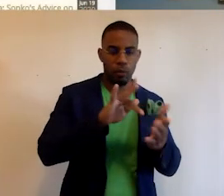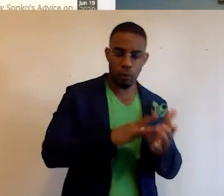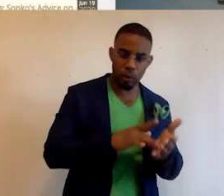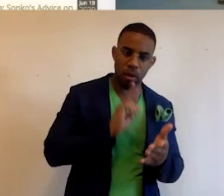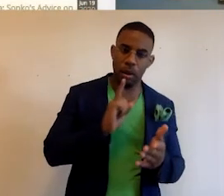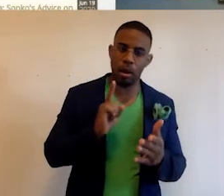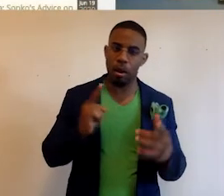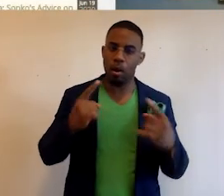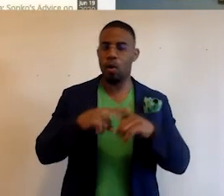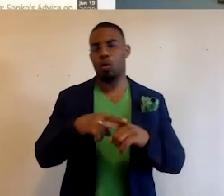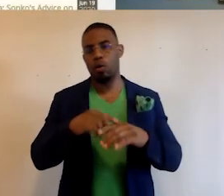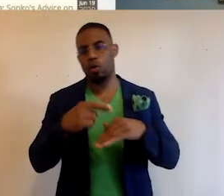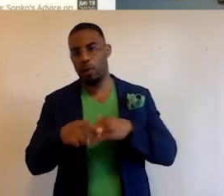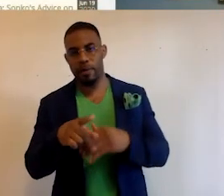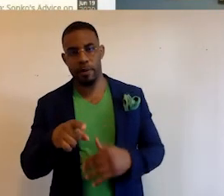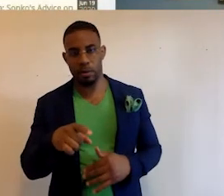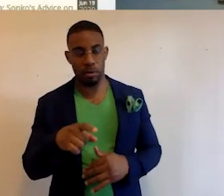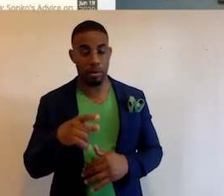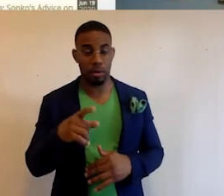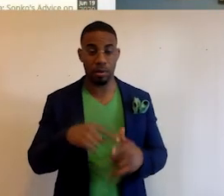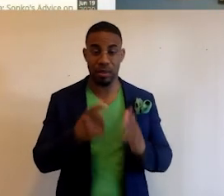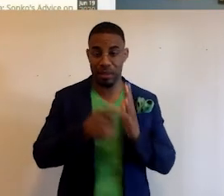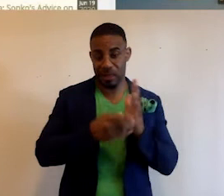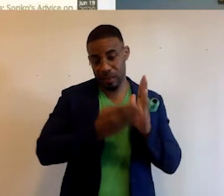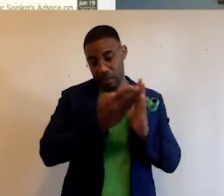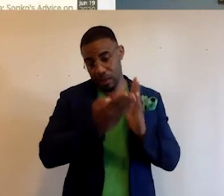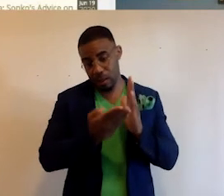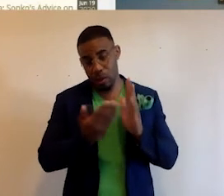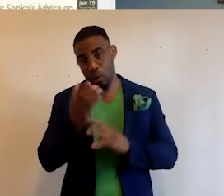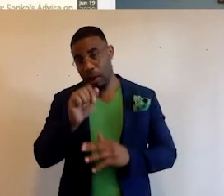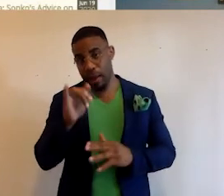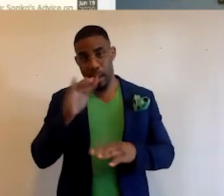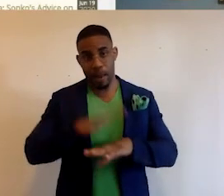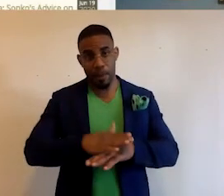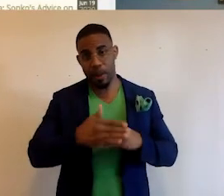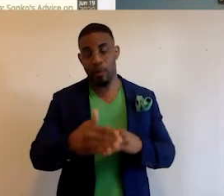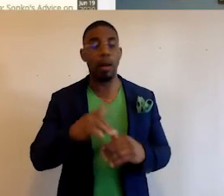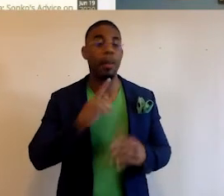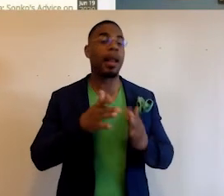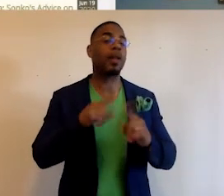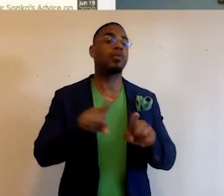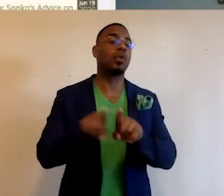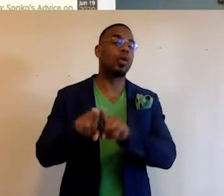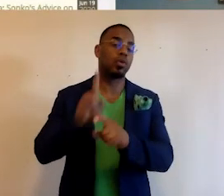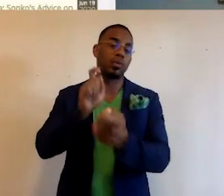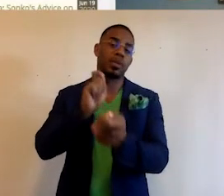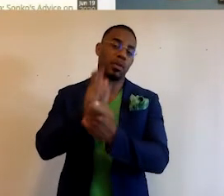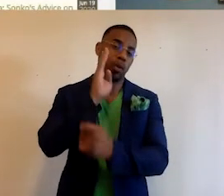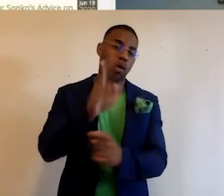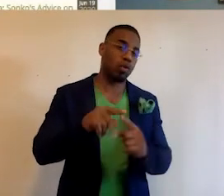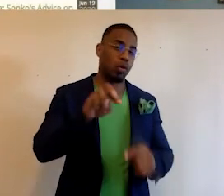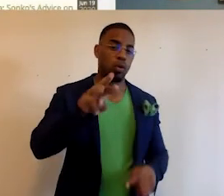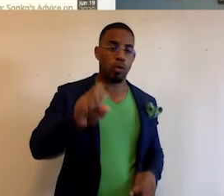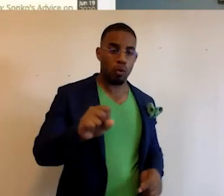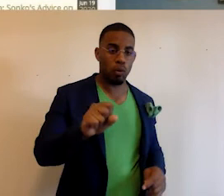that are cross-referenced and indexed through our AI platform, but it allows you to also specifically go to news